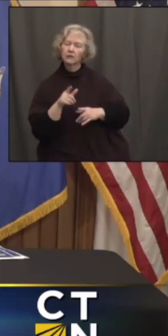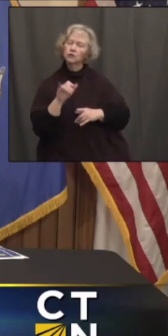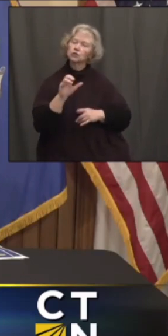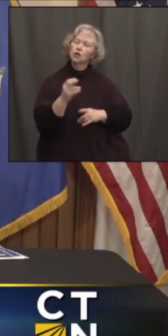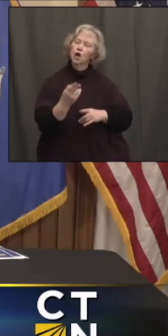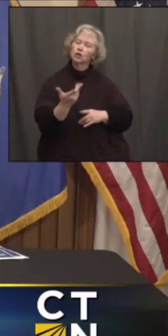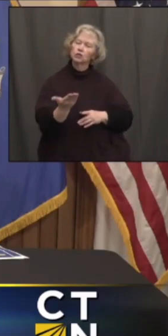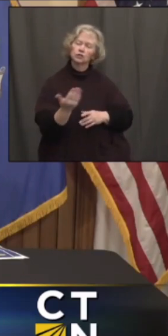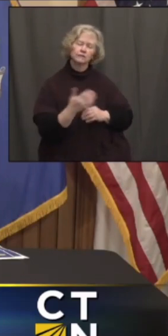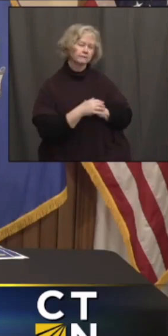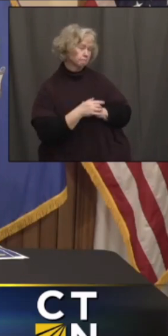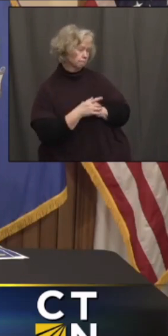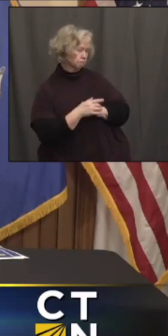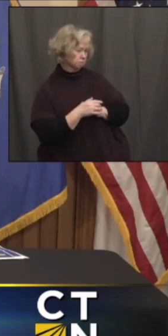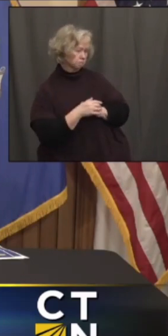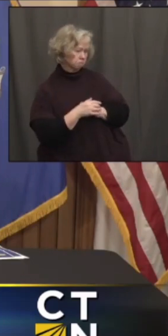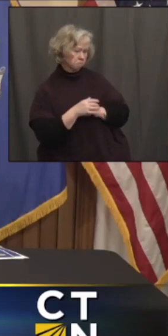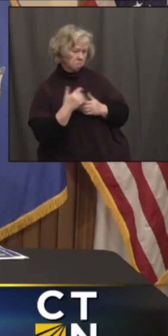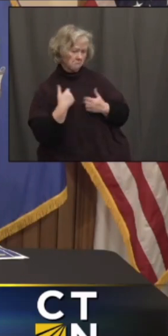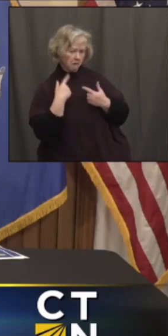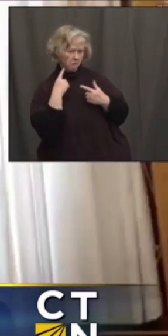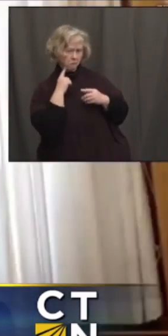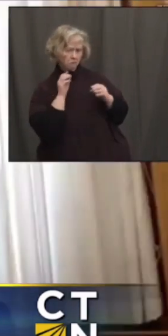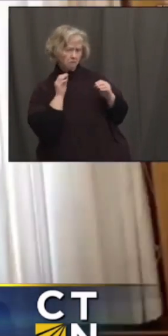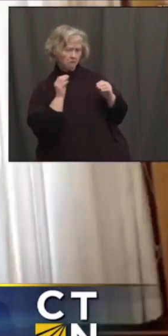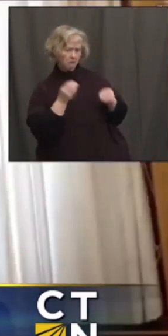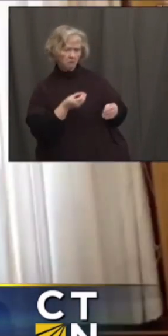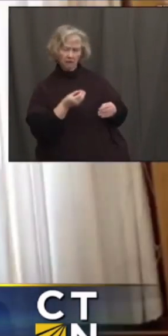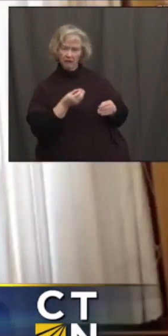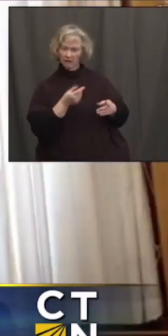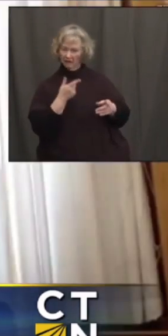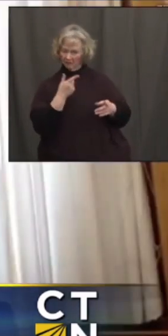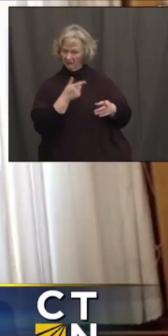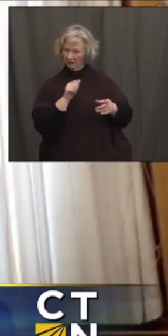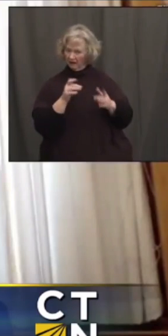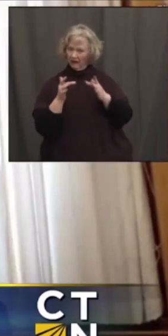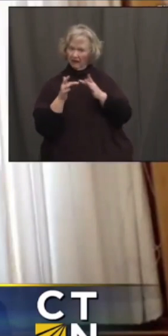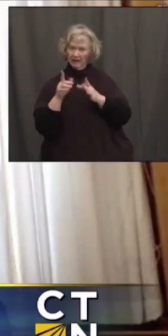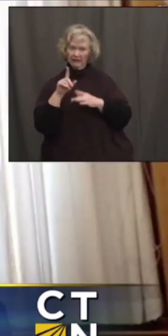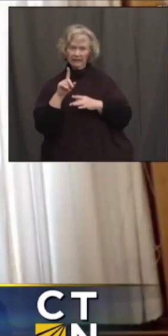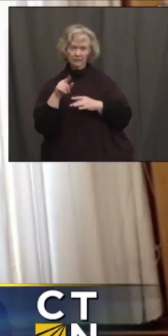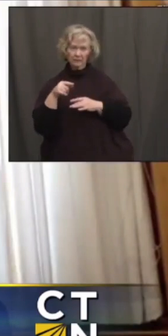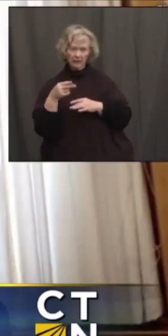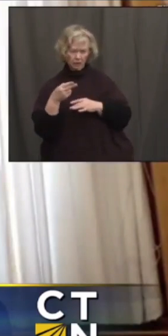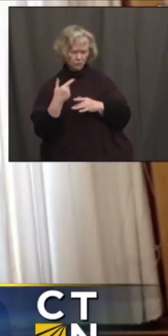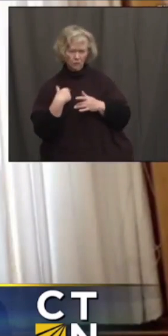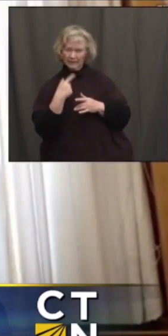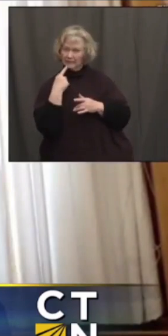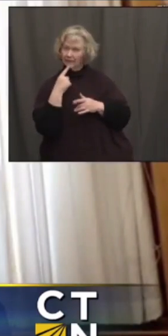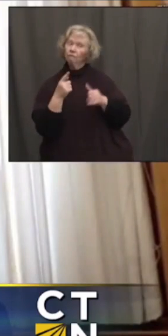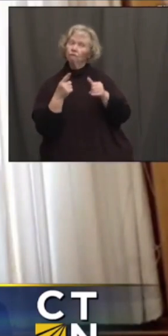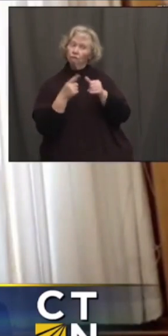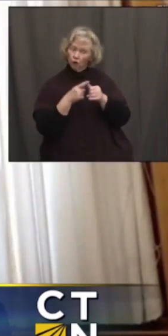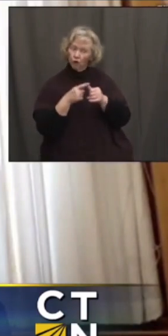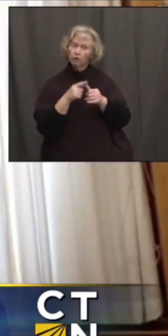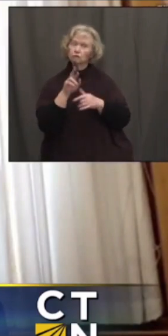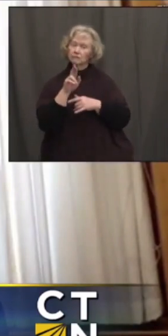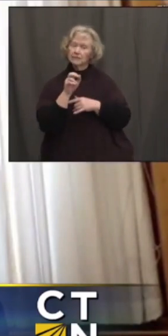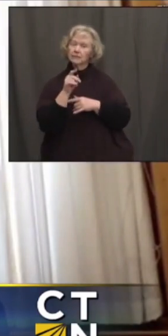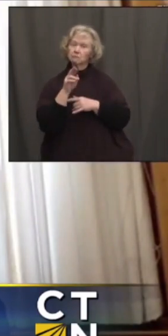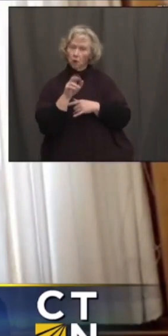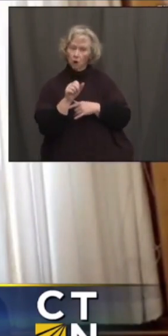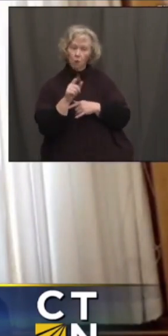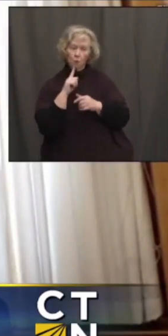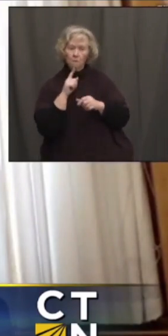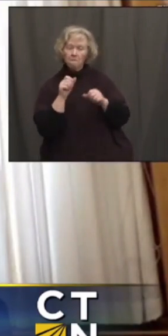I'm not sure. I haven't heard that. If they have questions, they can certainly reach out to DPH. But we've been clear that, you know, first responders who are potentially responding